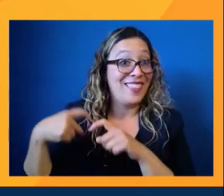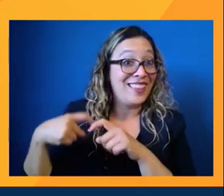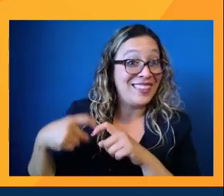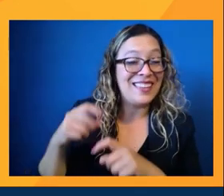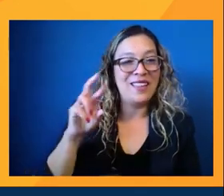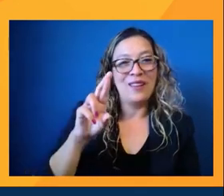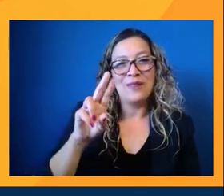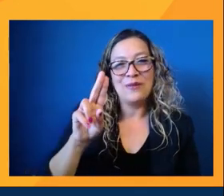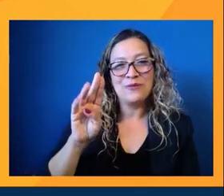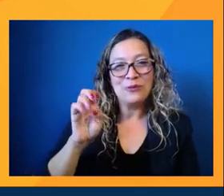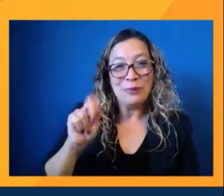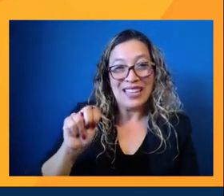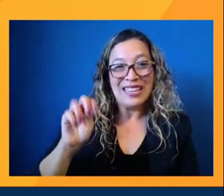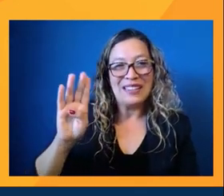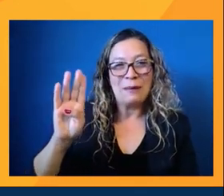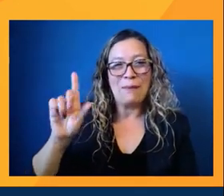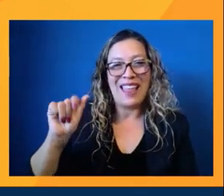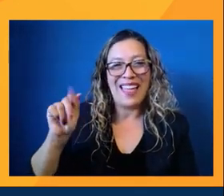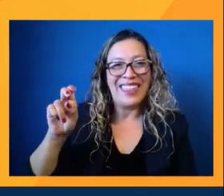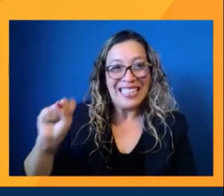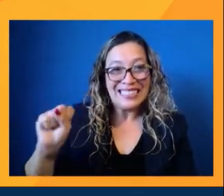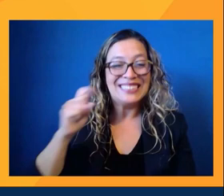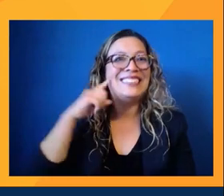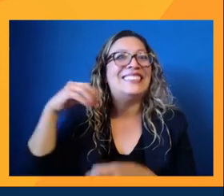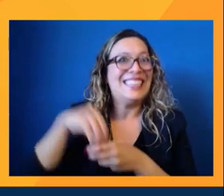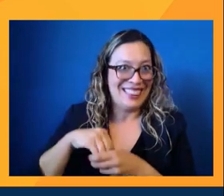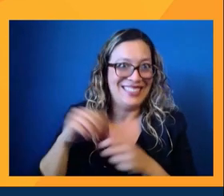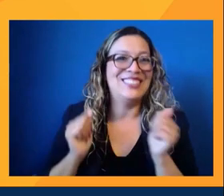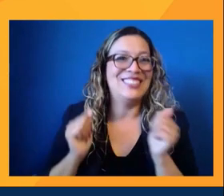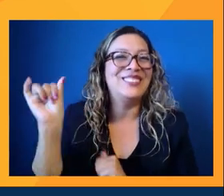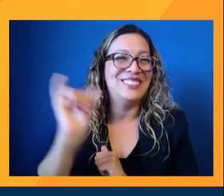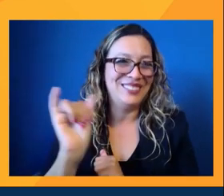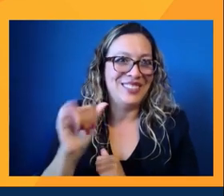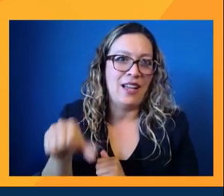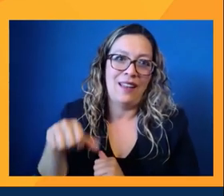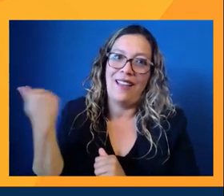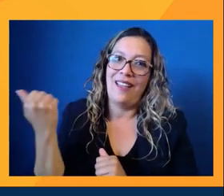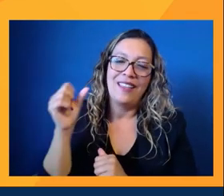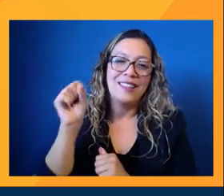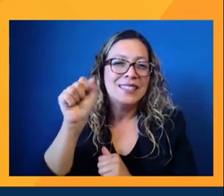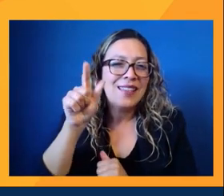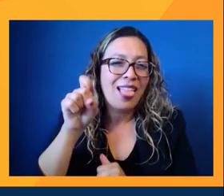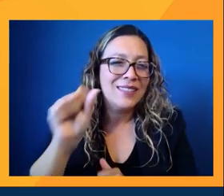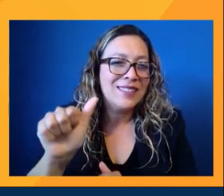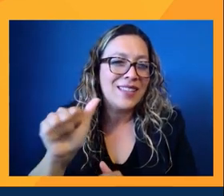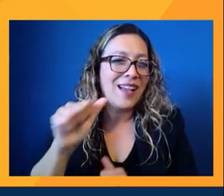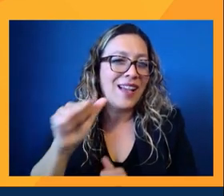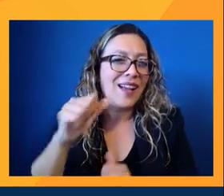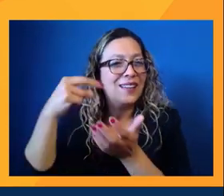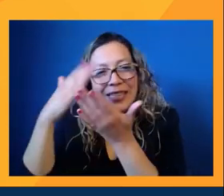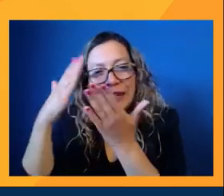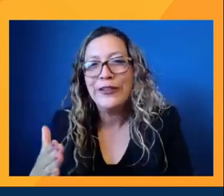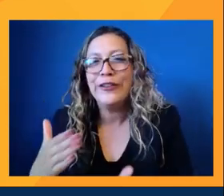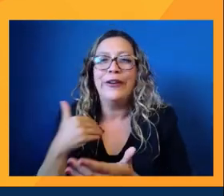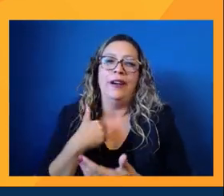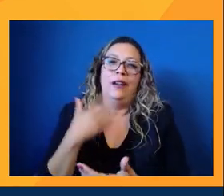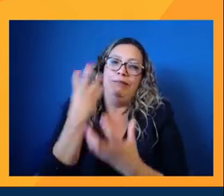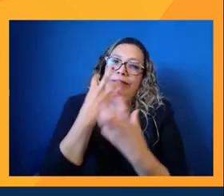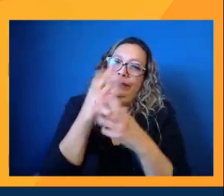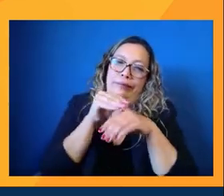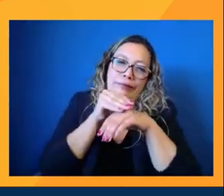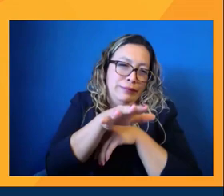Blades, Ruben Blades, which is another, you know, salsa singer. You can, he's influenced the entire world,